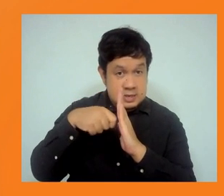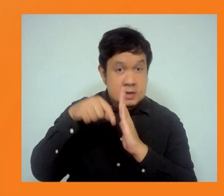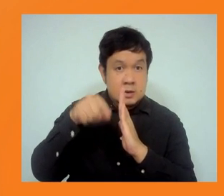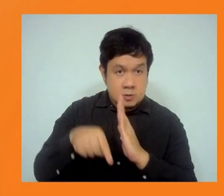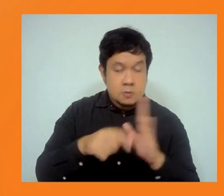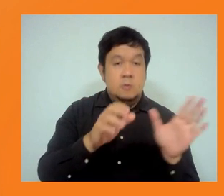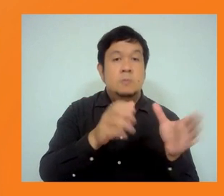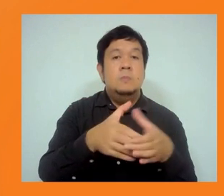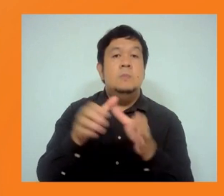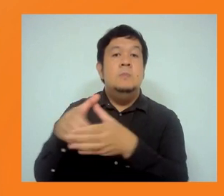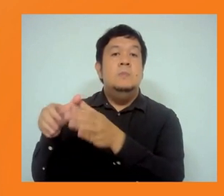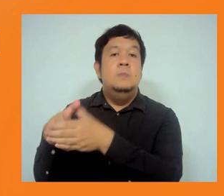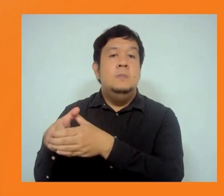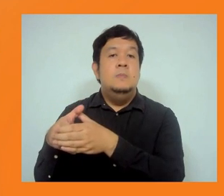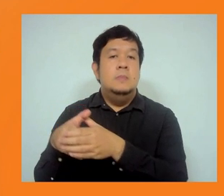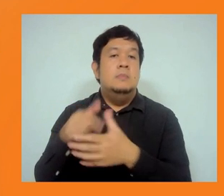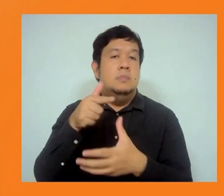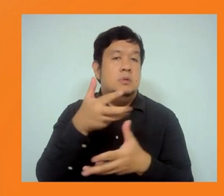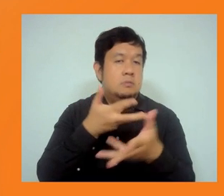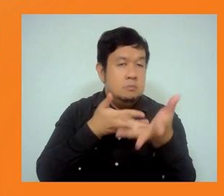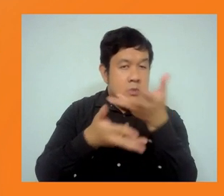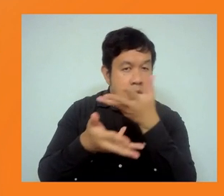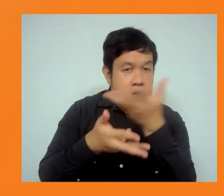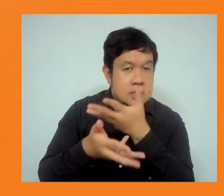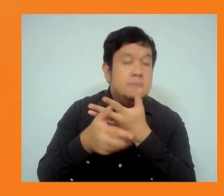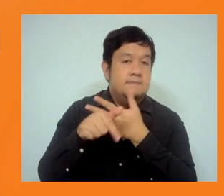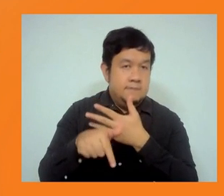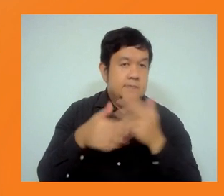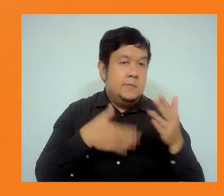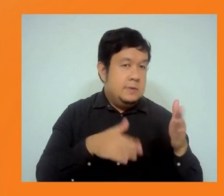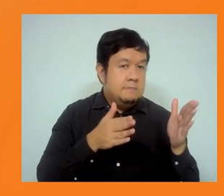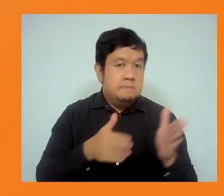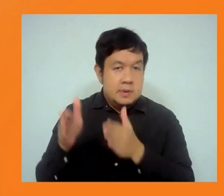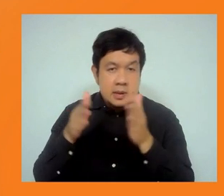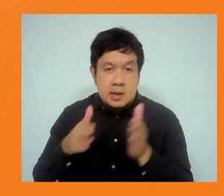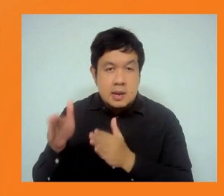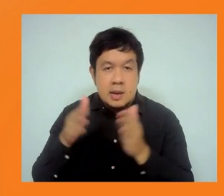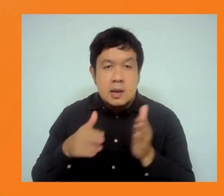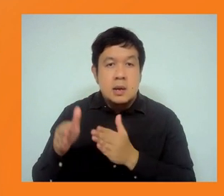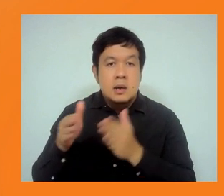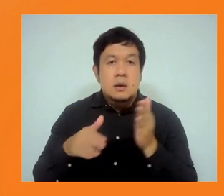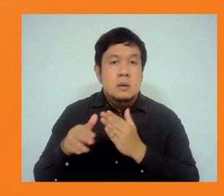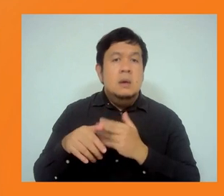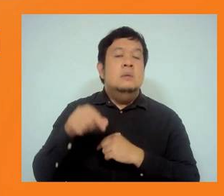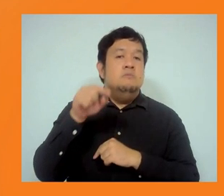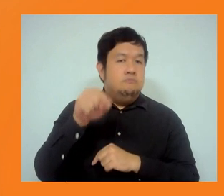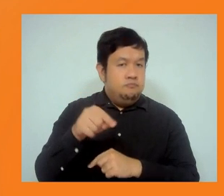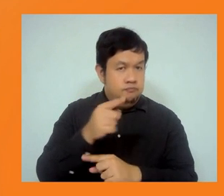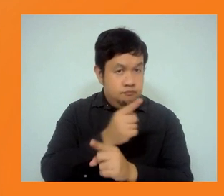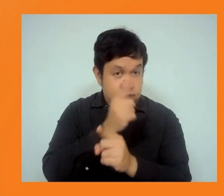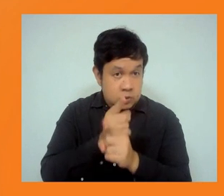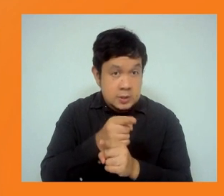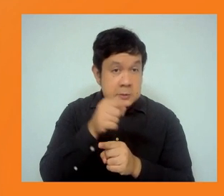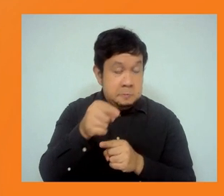the whole communications side of that, making it culturally appropriate, working down through the communities. And I recognise also